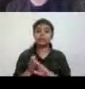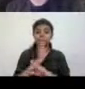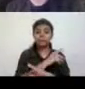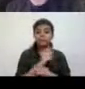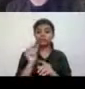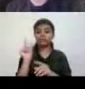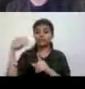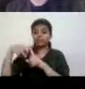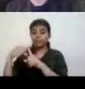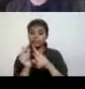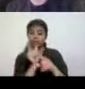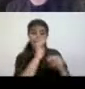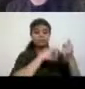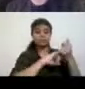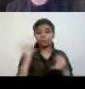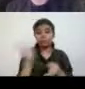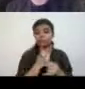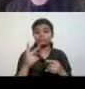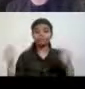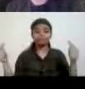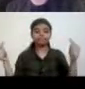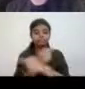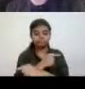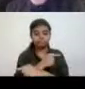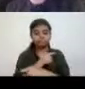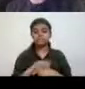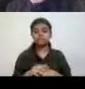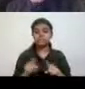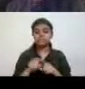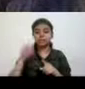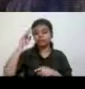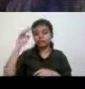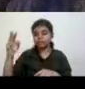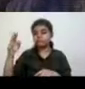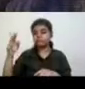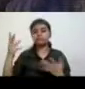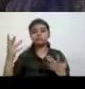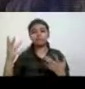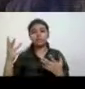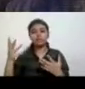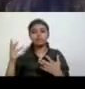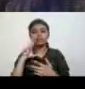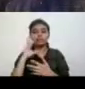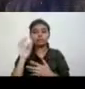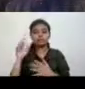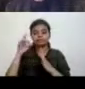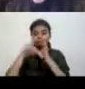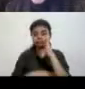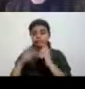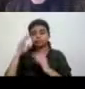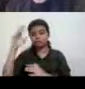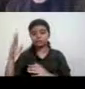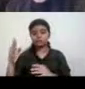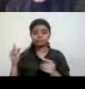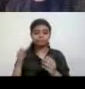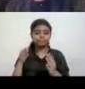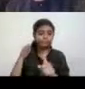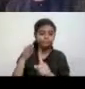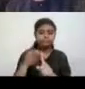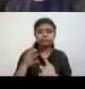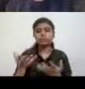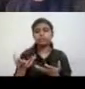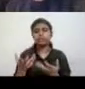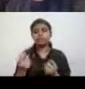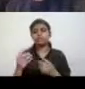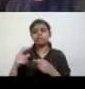UK and the US and the conflict between Marxist and critical theory approaches. Um, yeah, so we can talk more about that in the Q and A.